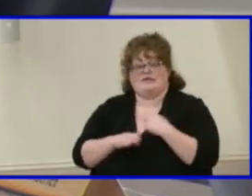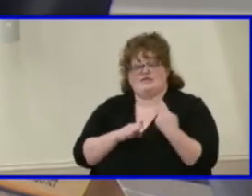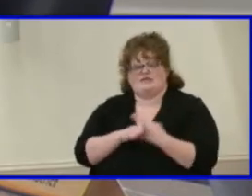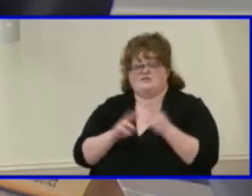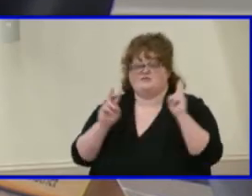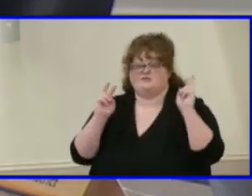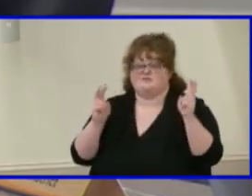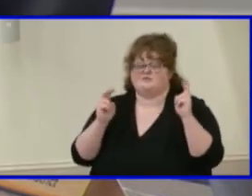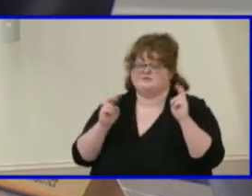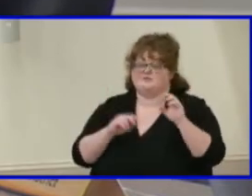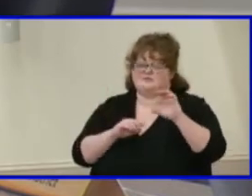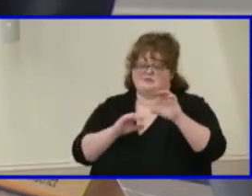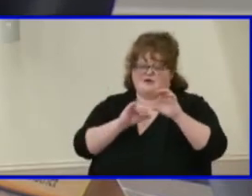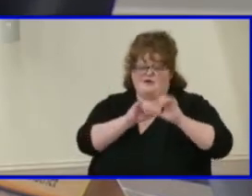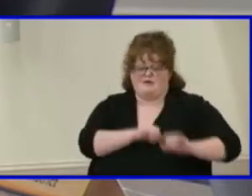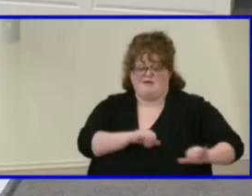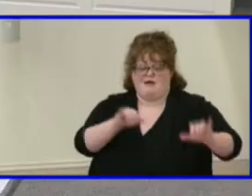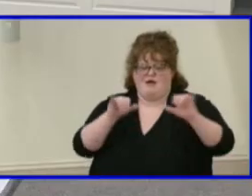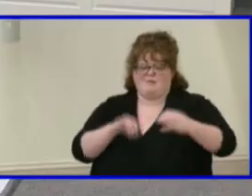are we considering, um,